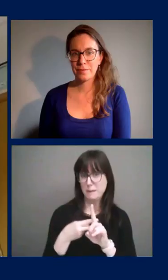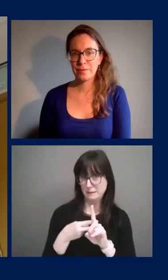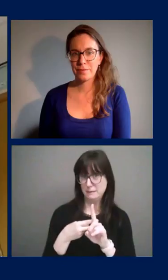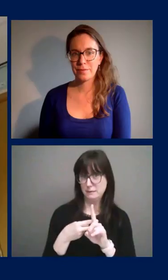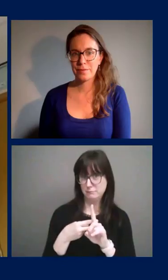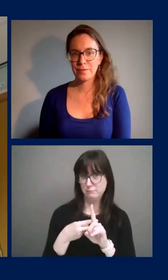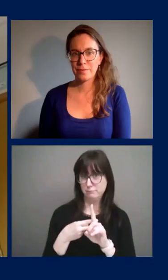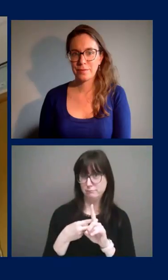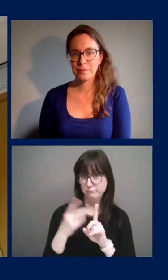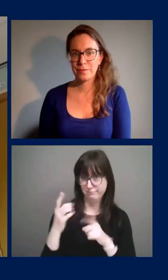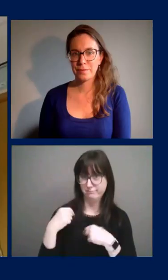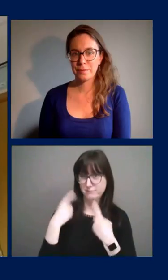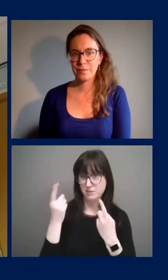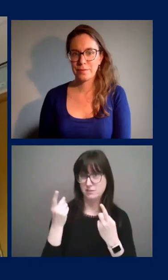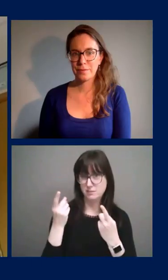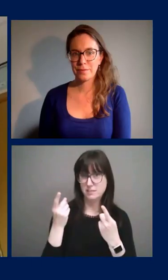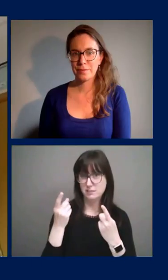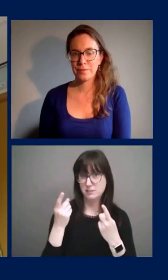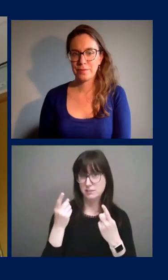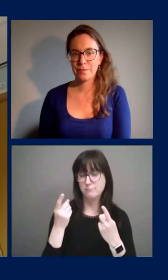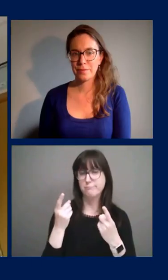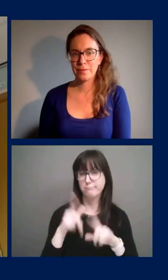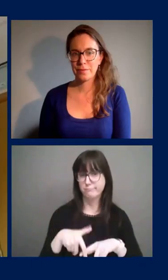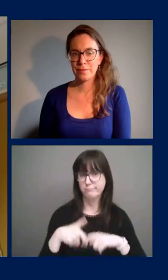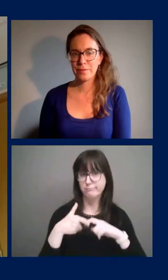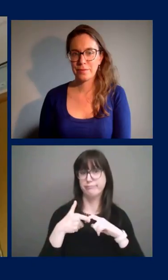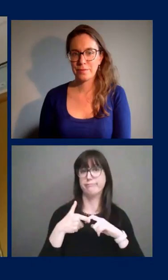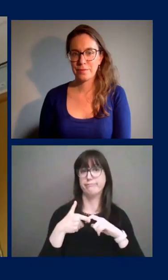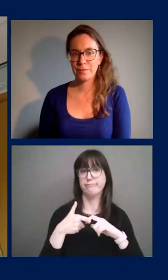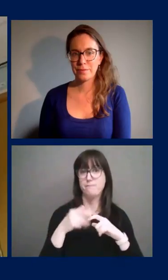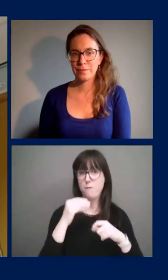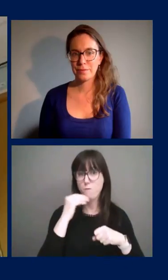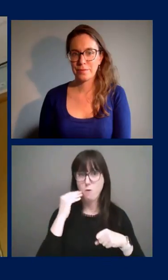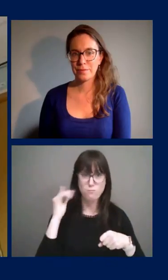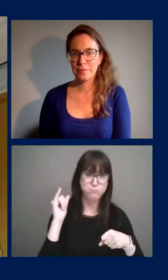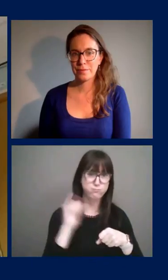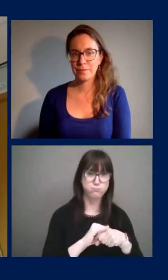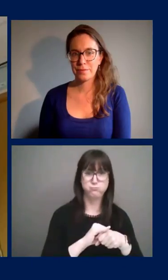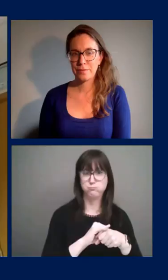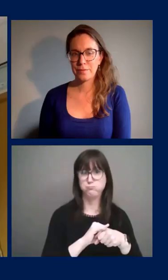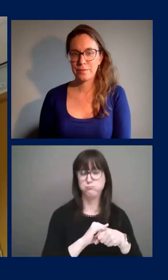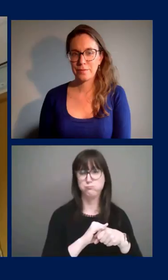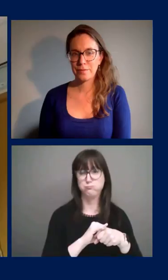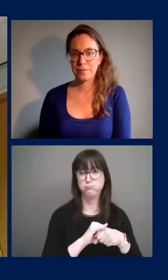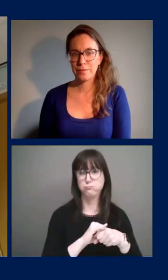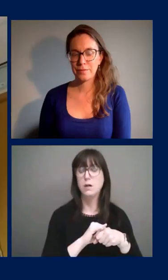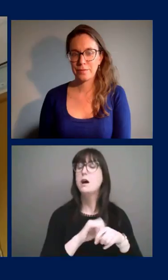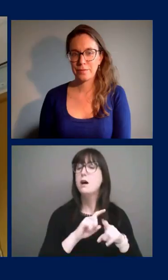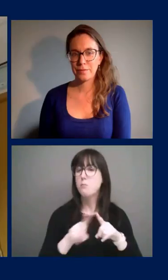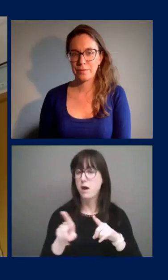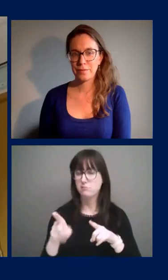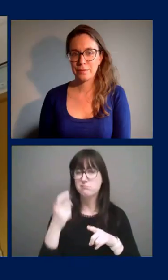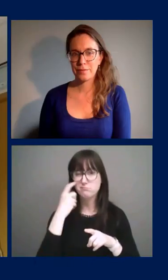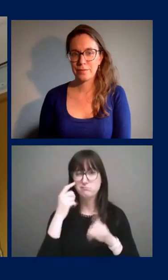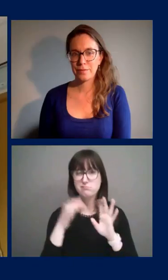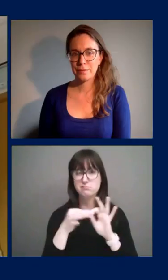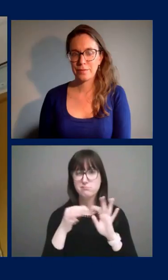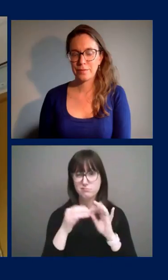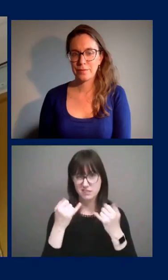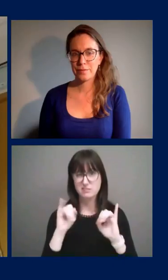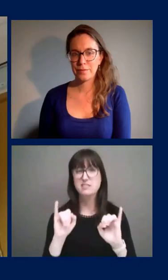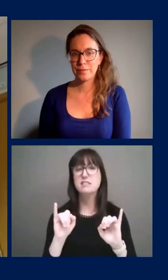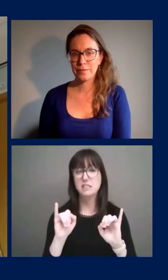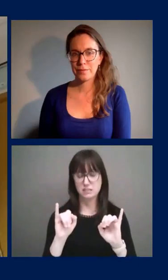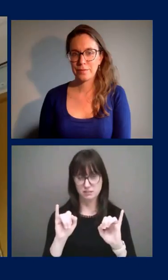uh, the lockdown, the pandemic, since you asked people to start staying home. Uh, but as you mentioned earlier, we are still seeing,